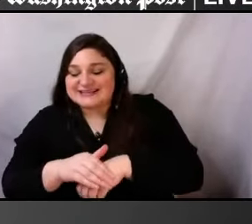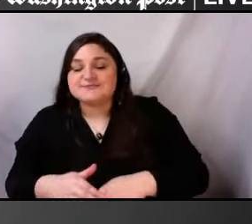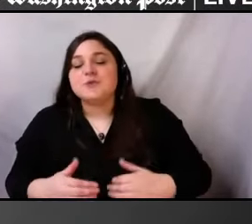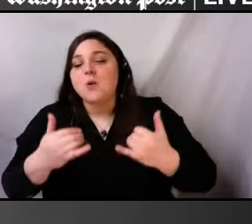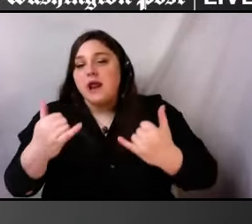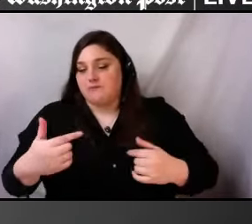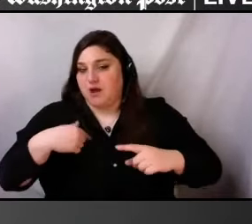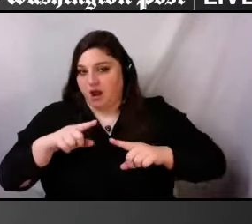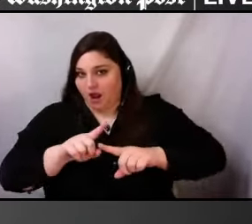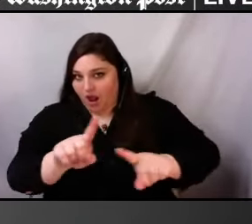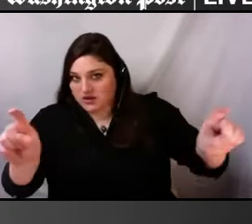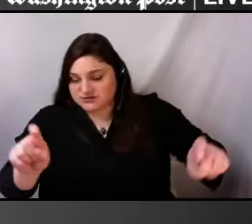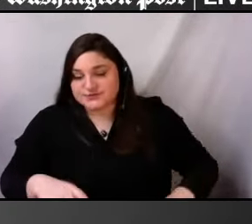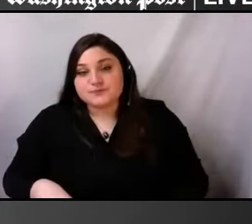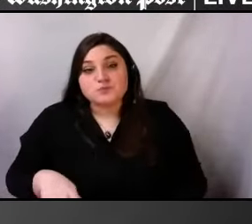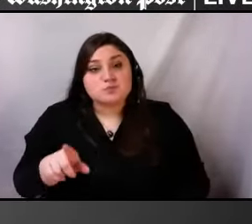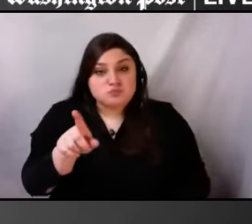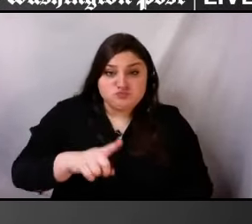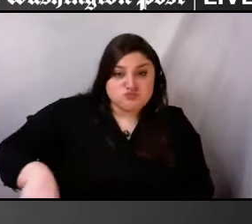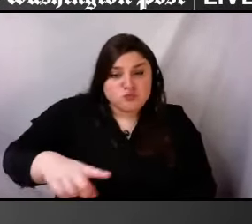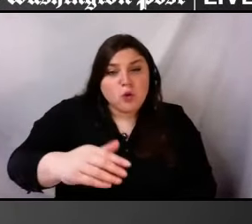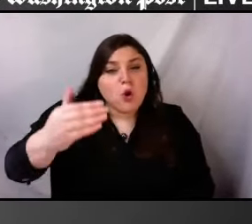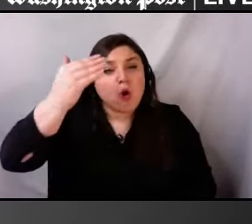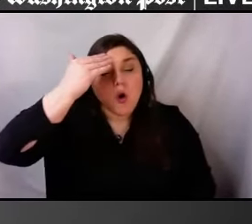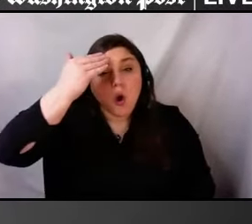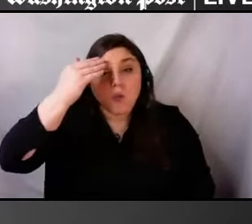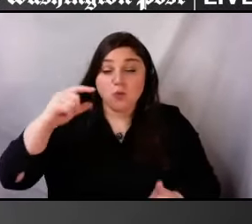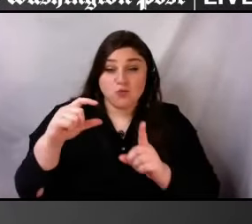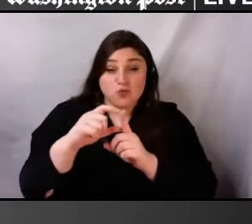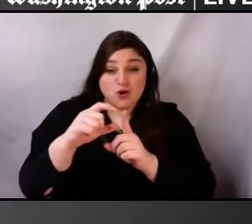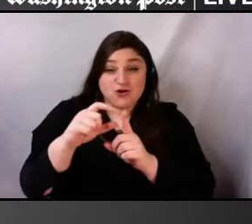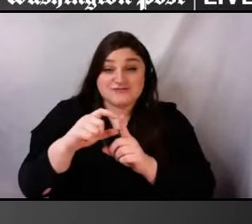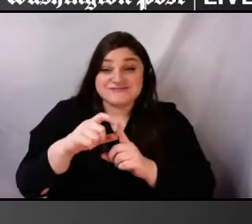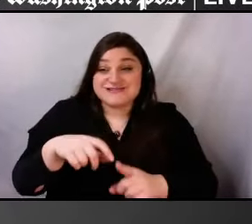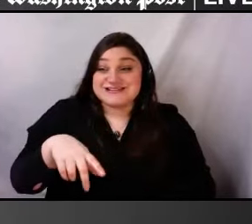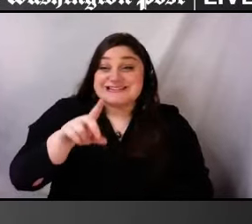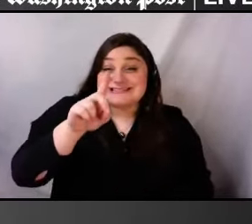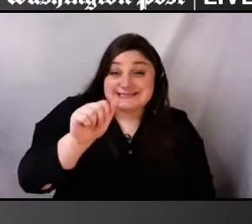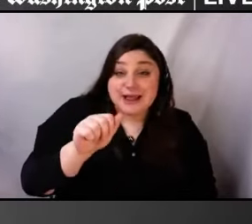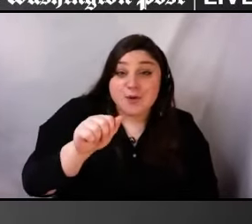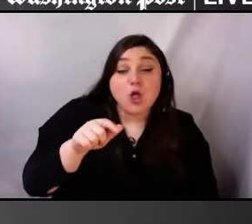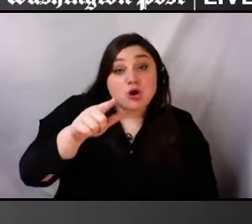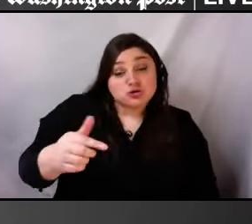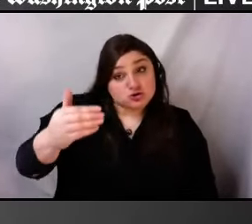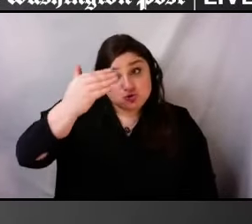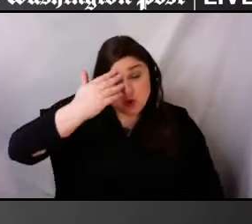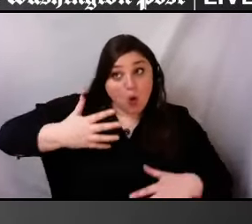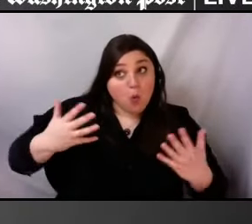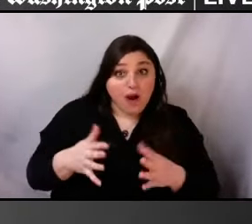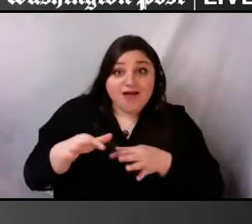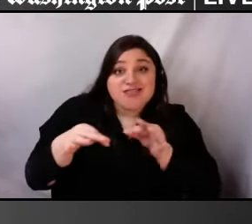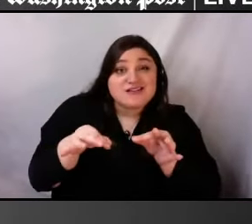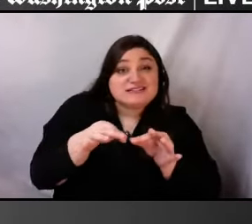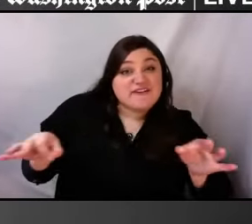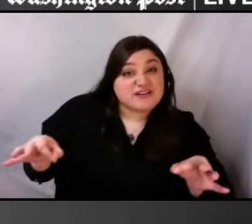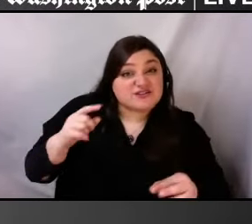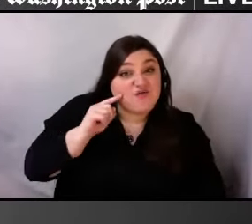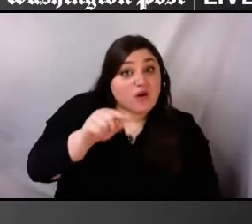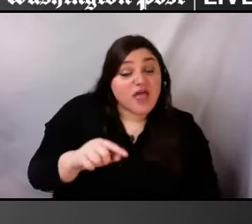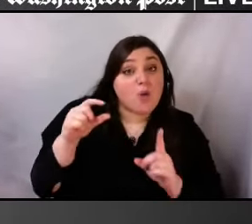the words that has very, very rapid, well, seemingly rapidly entered into the lexicon of the English language recently.